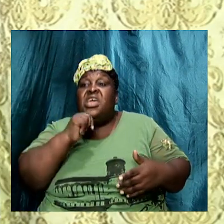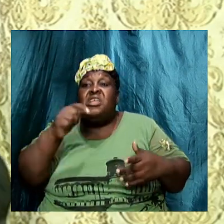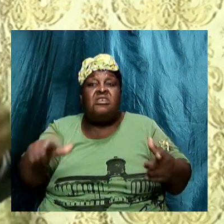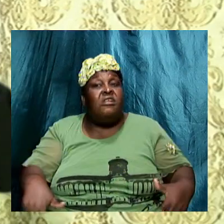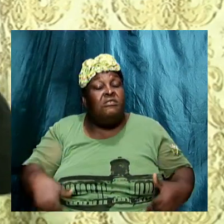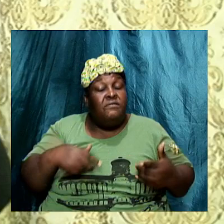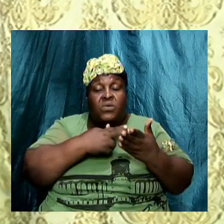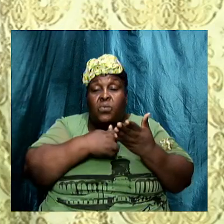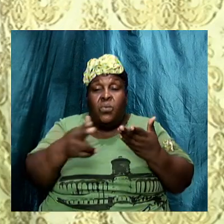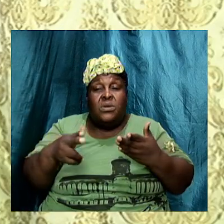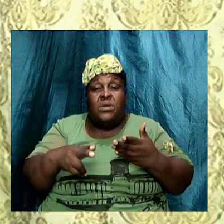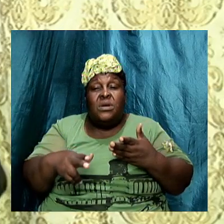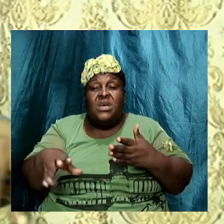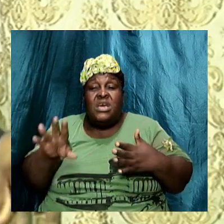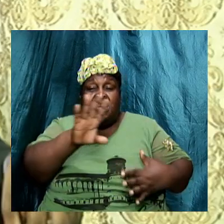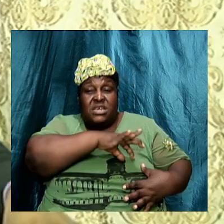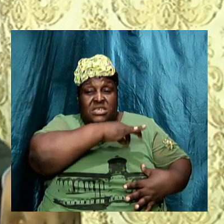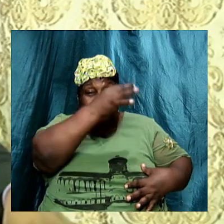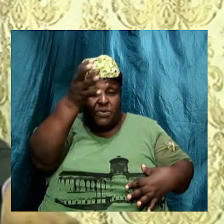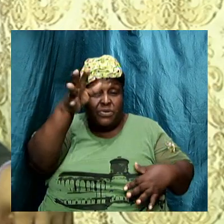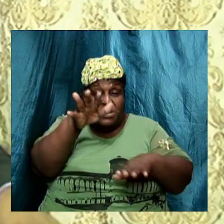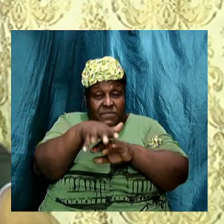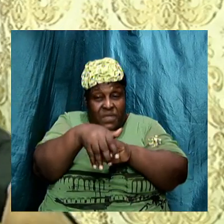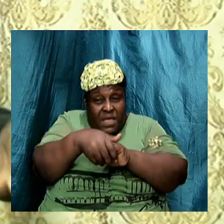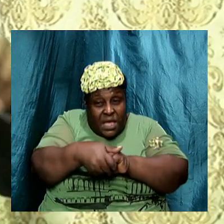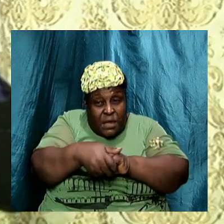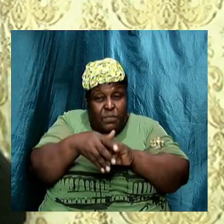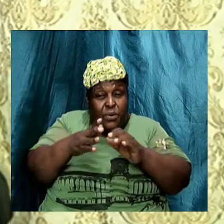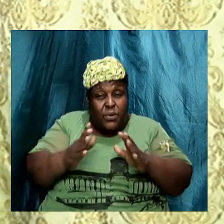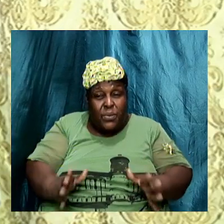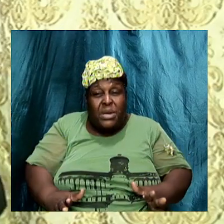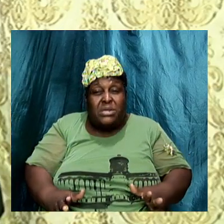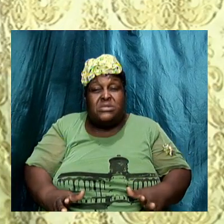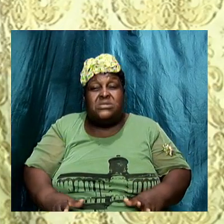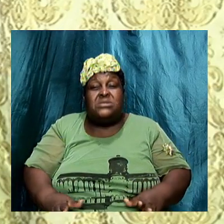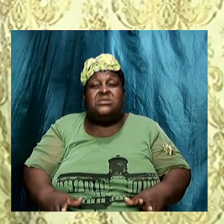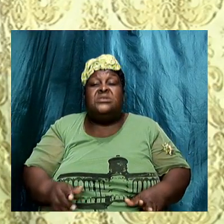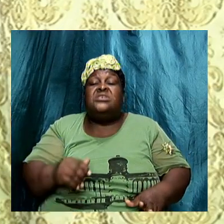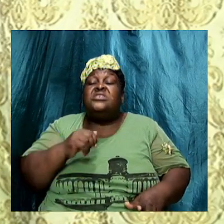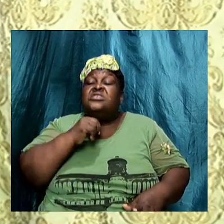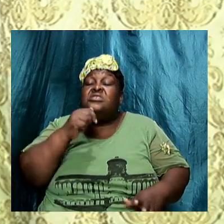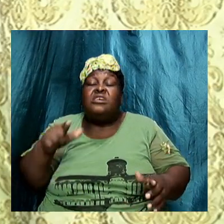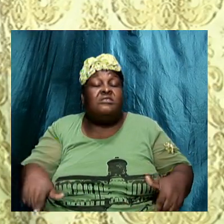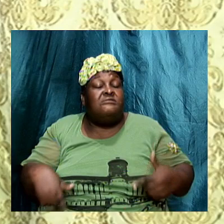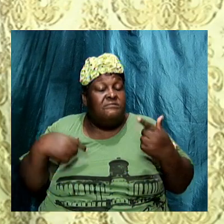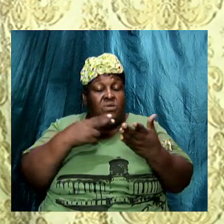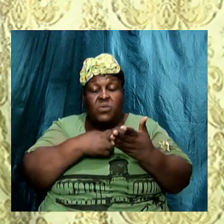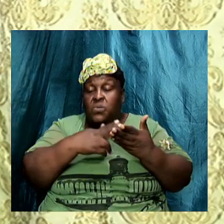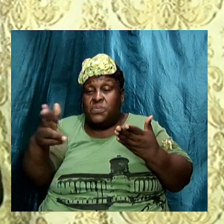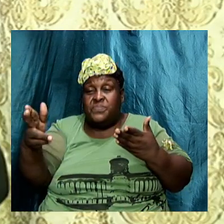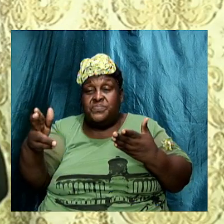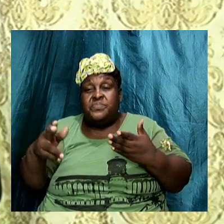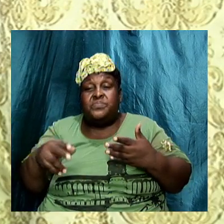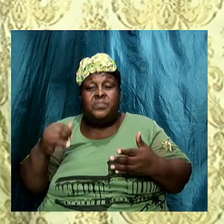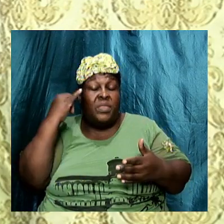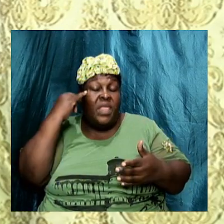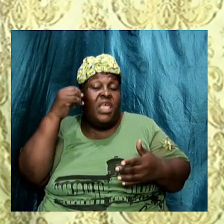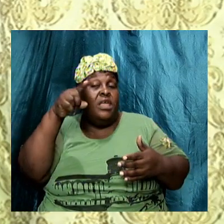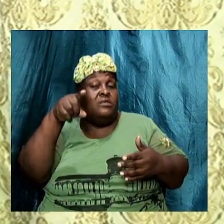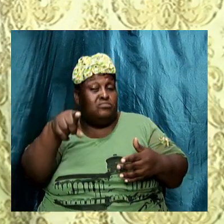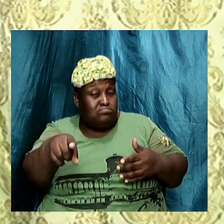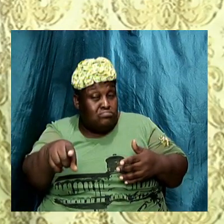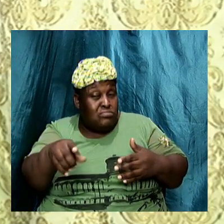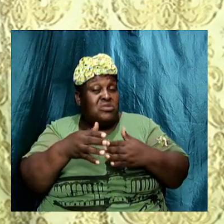Pharisees They will tell you to do What is written in the book But they themselves Will not do it If you are a